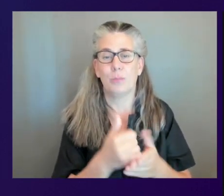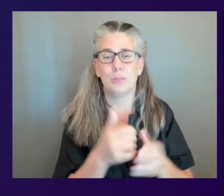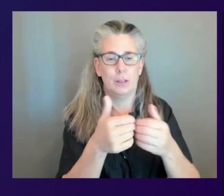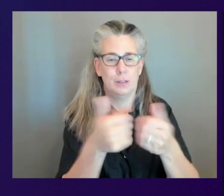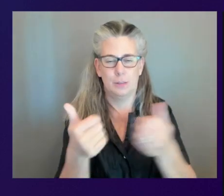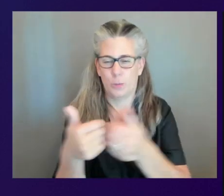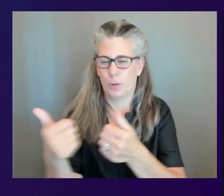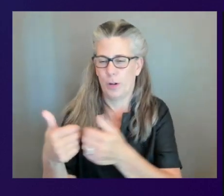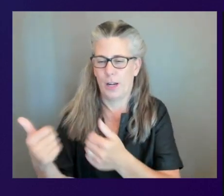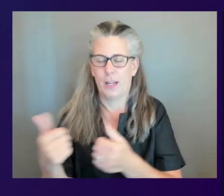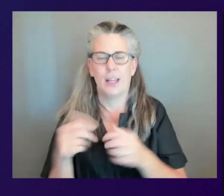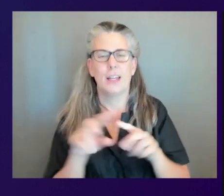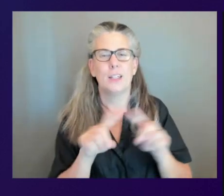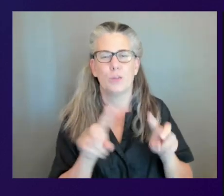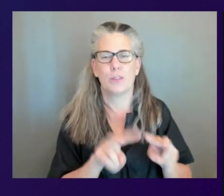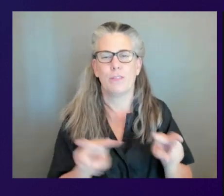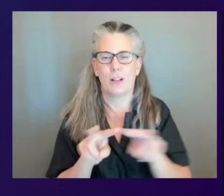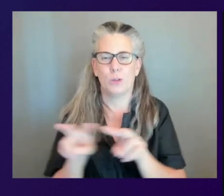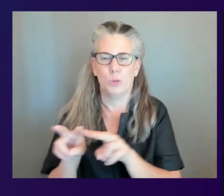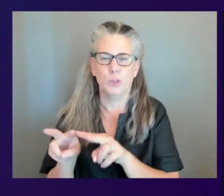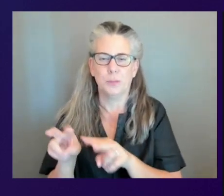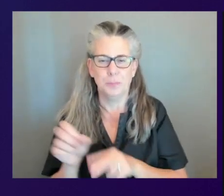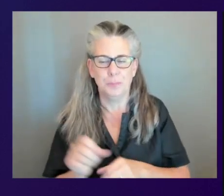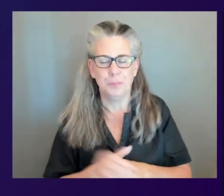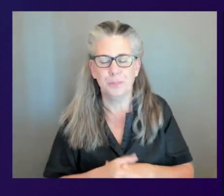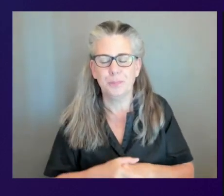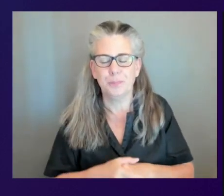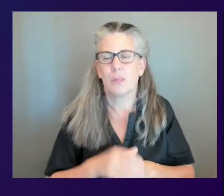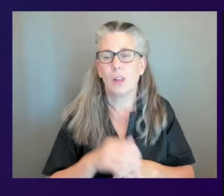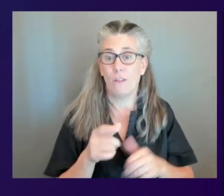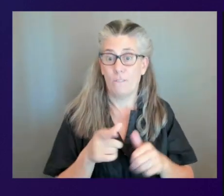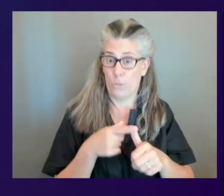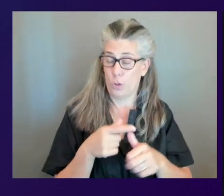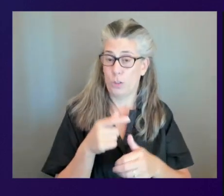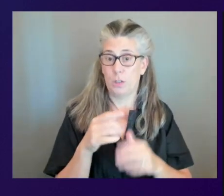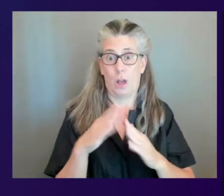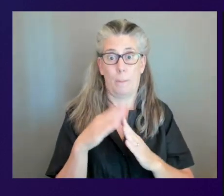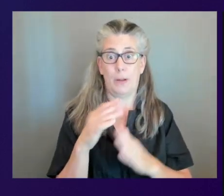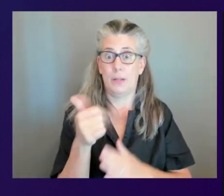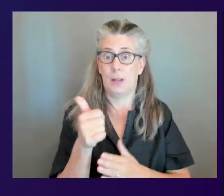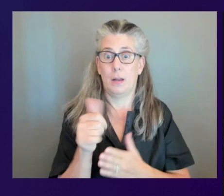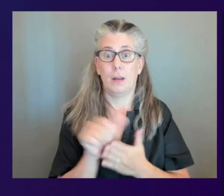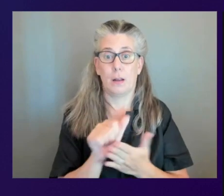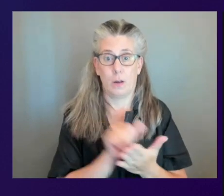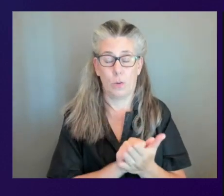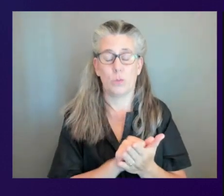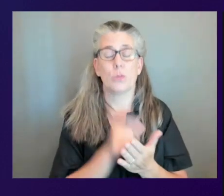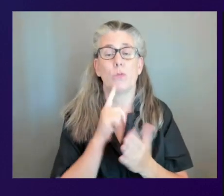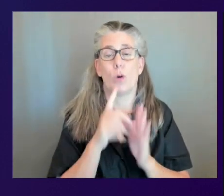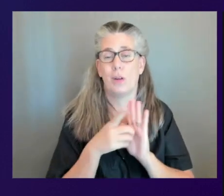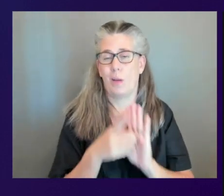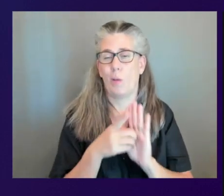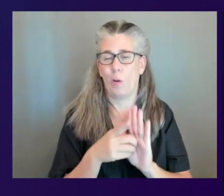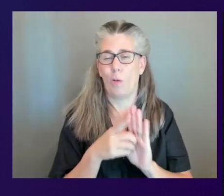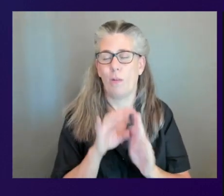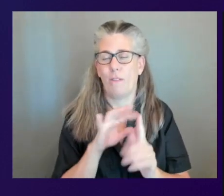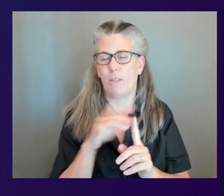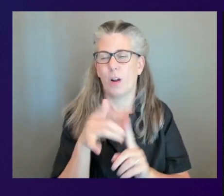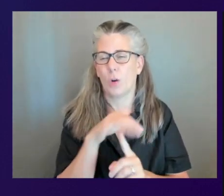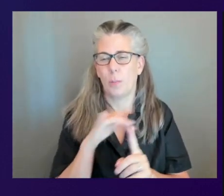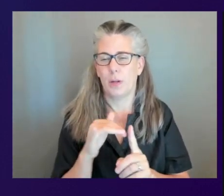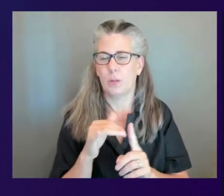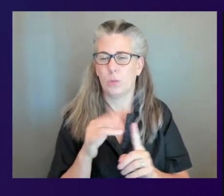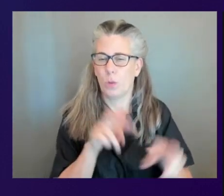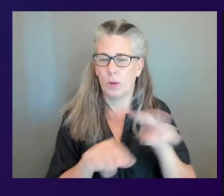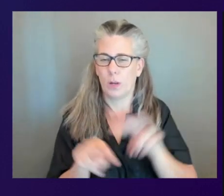workspace is spent per account and so this is just probably the top 10 accounts we've only got three on our demo environment here um but you